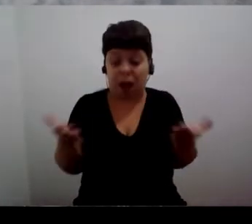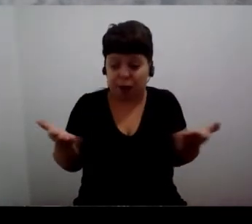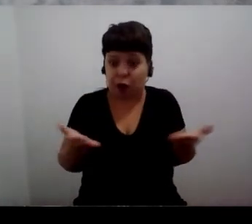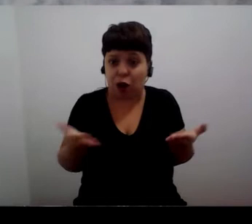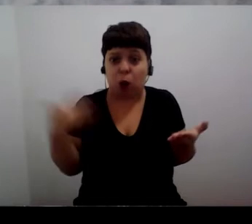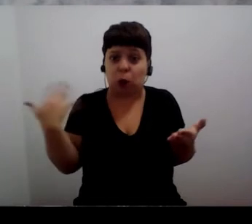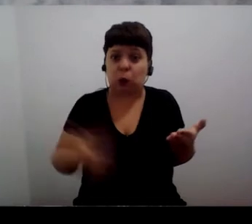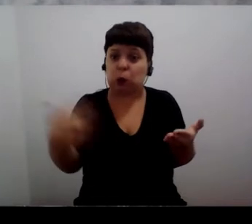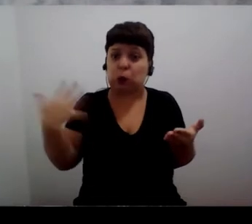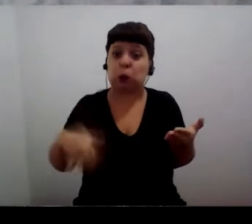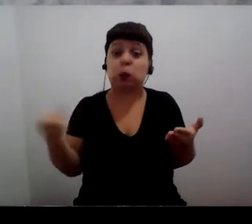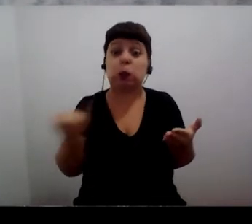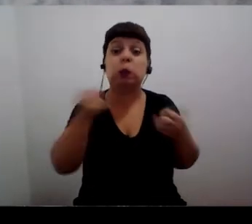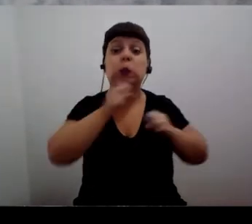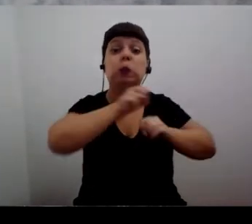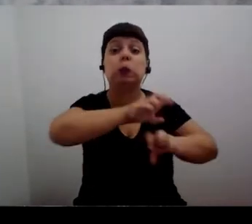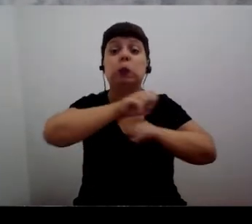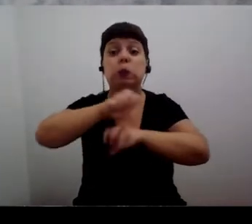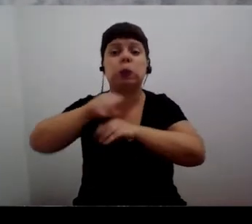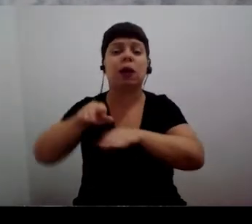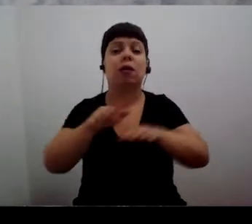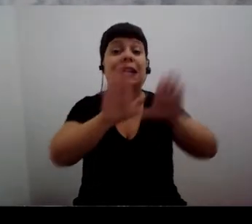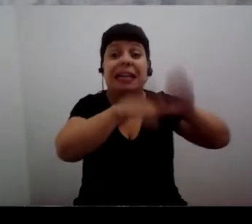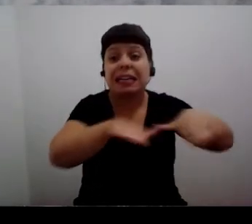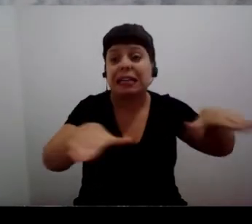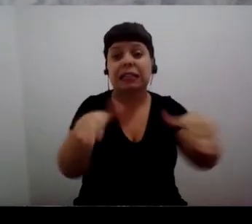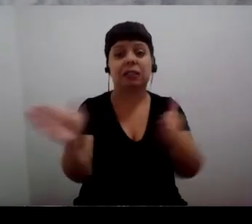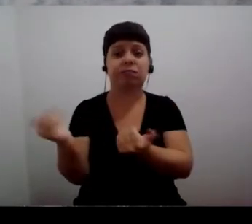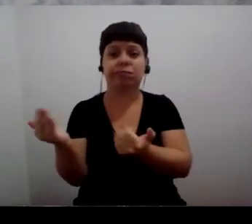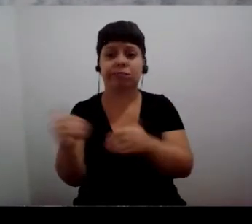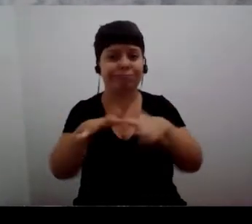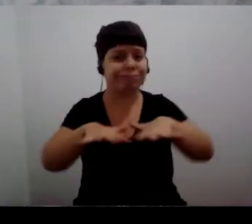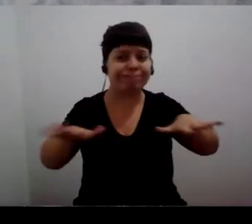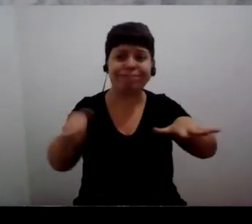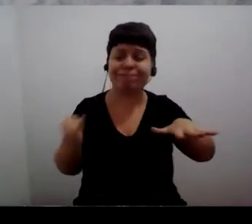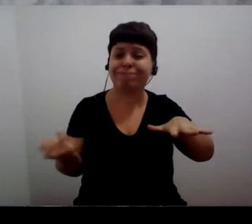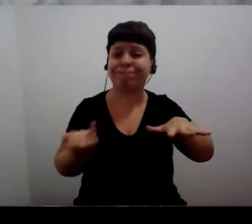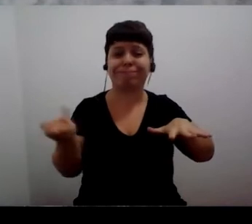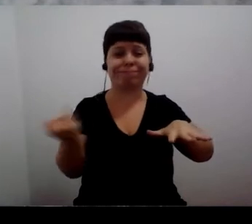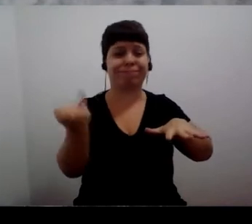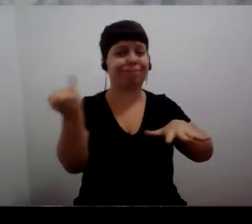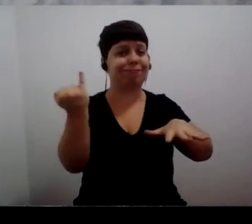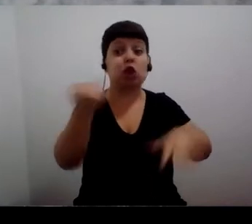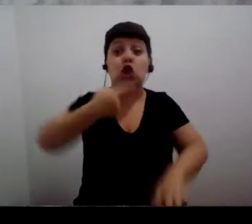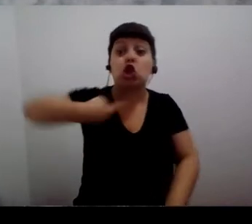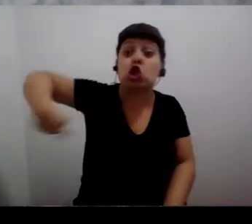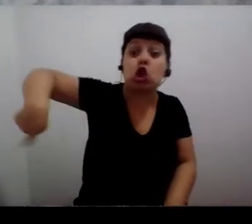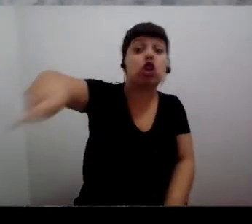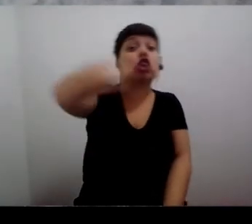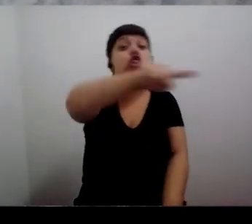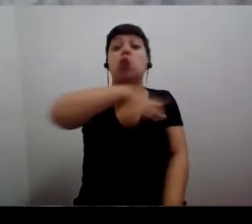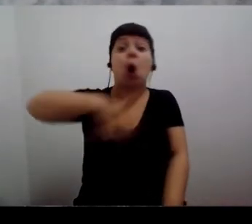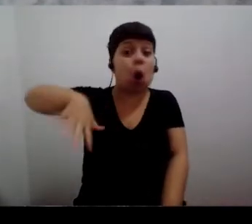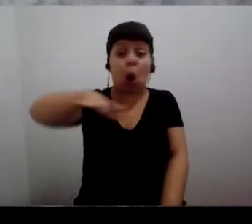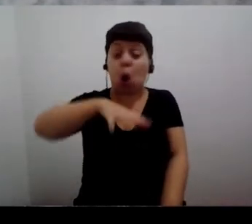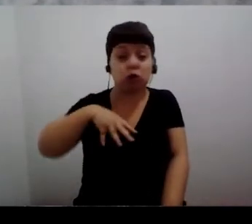than ever important to educate our children and youth of the values of the ocean and how much we all depend on a